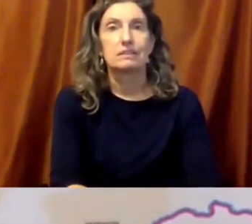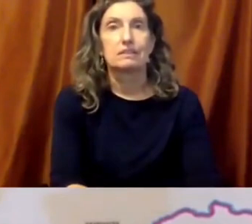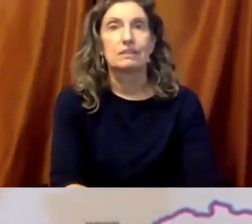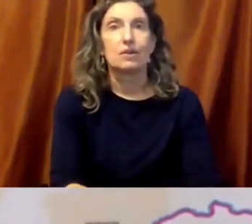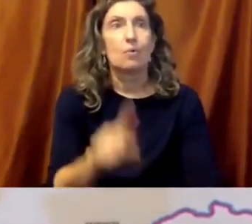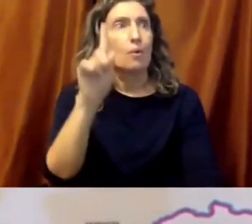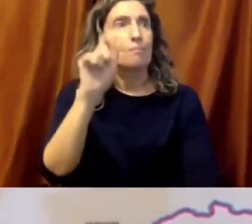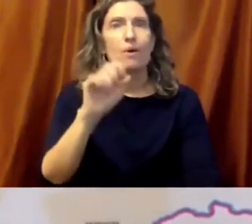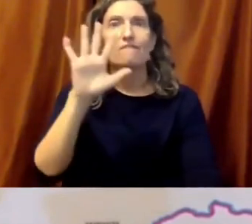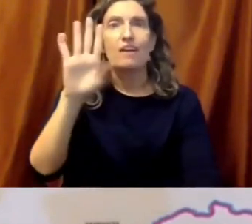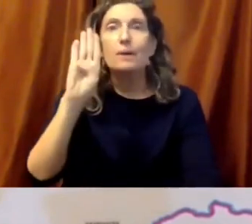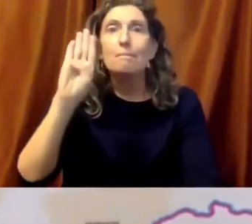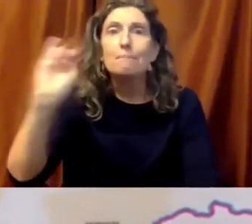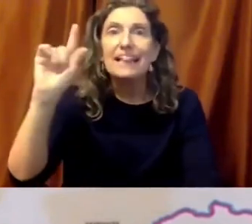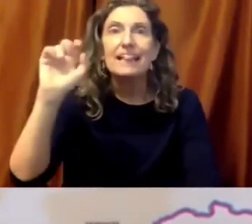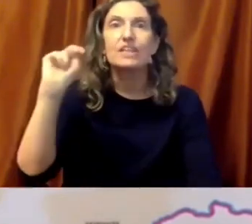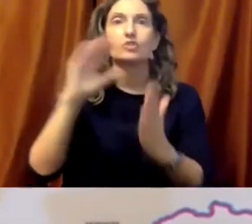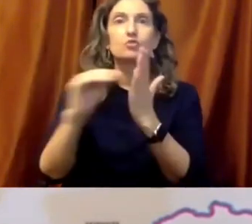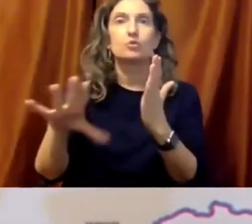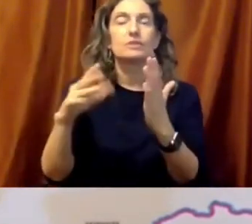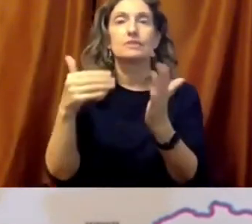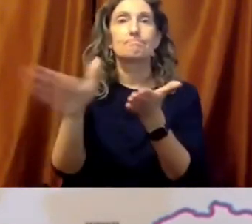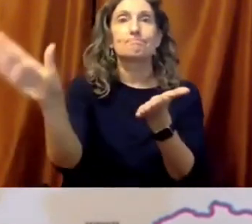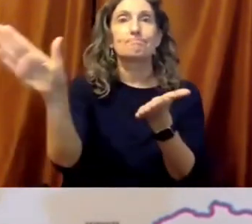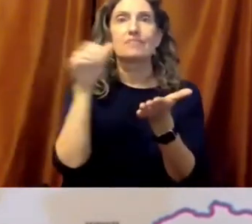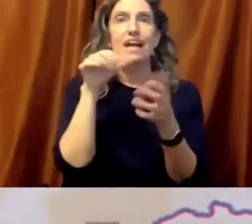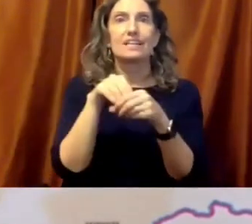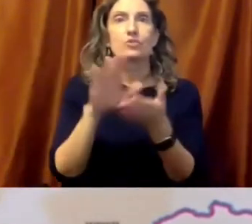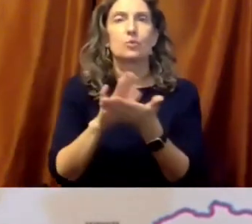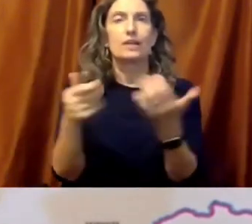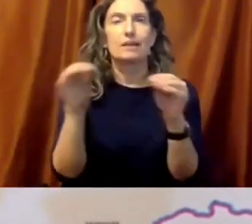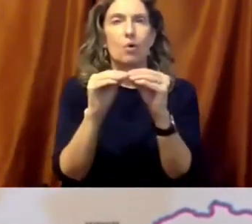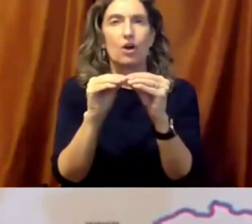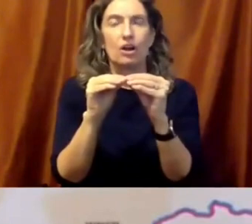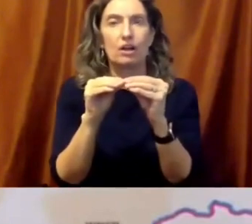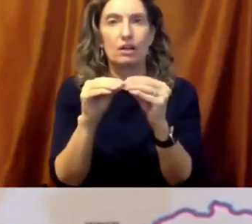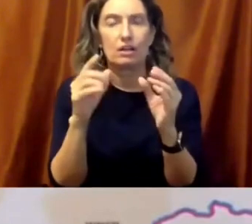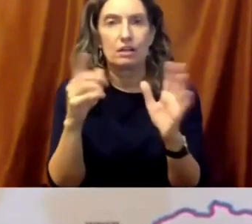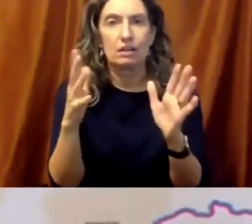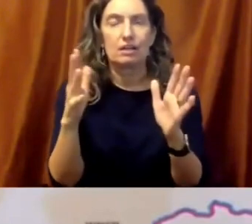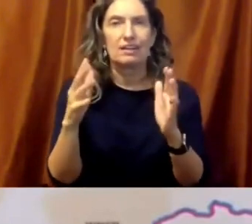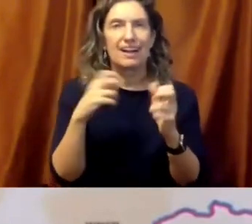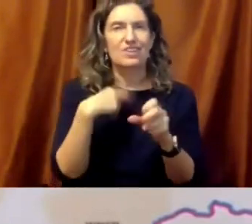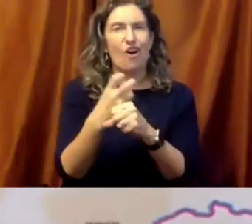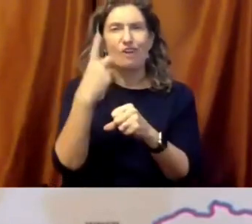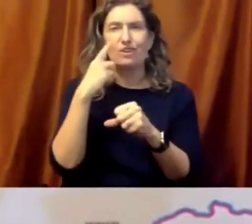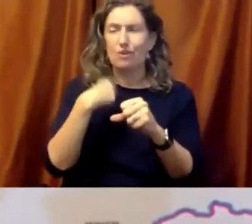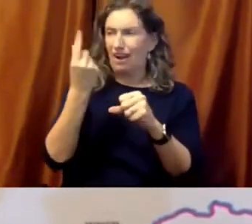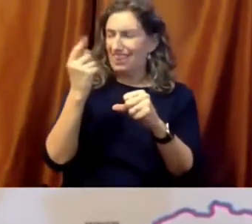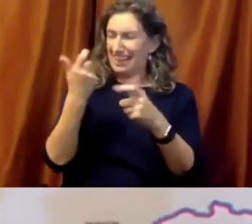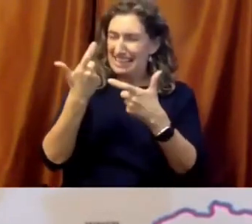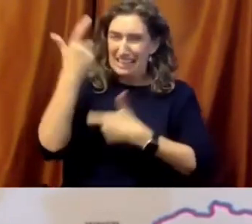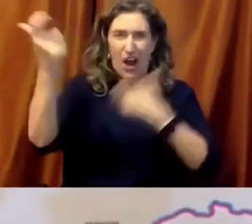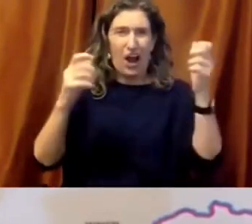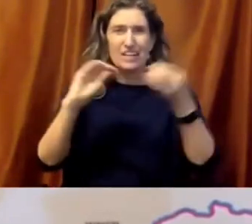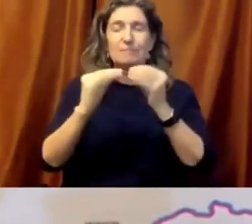I think it's really hard to wrap our heads around such a number. It's as if a global hurricane swept through and each